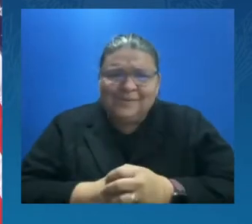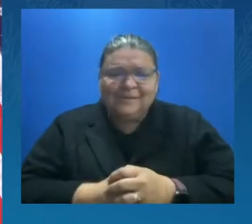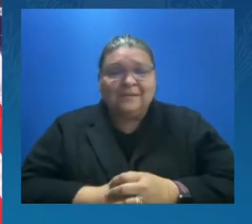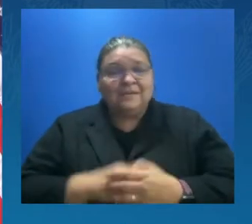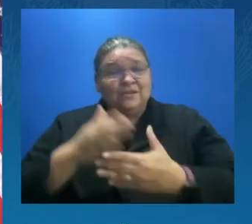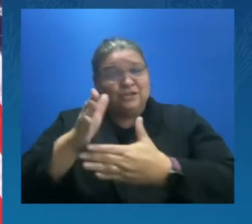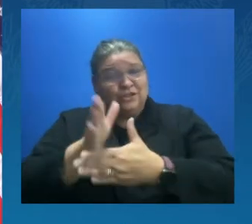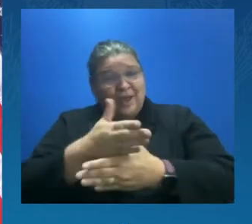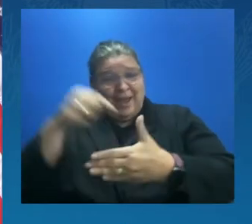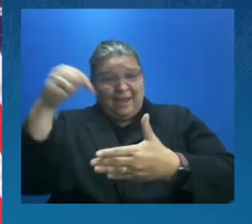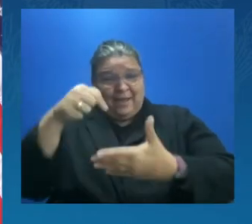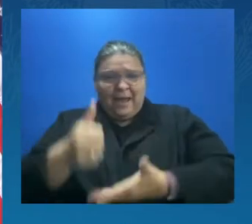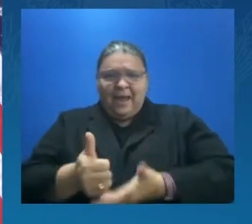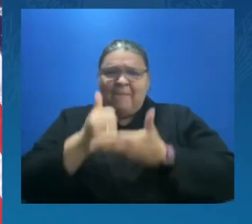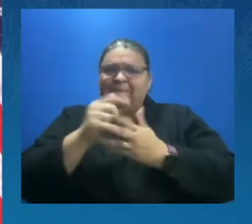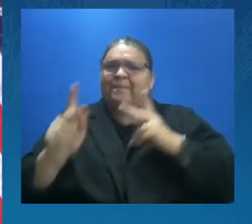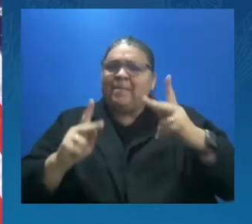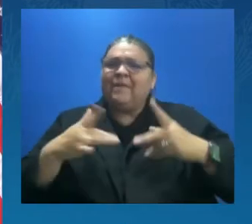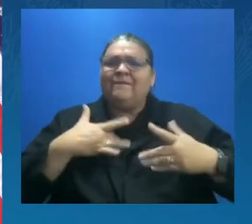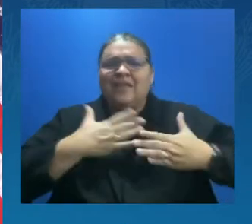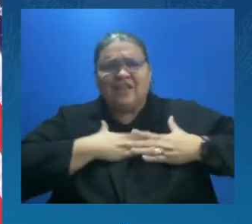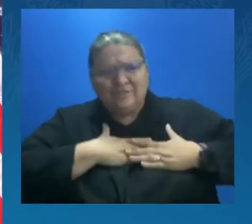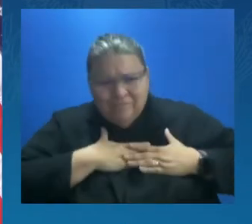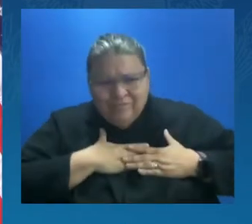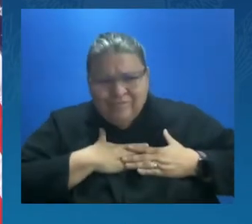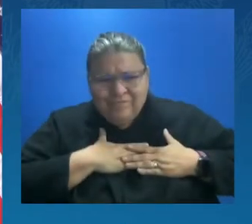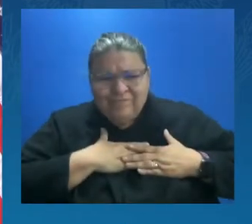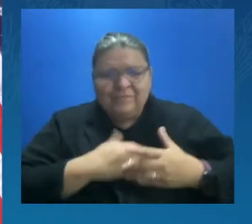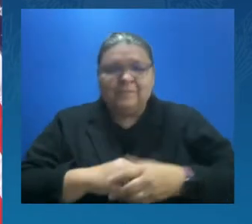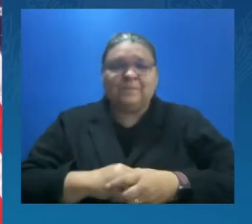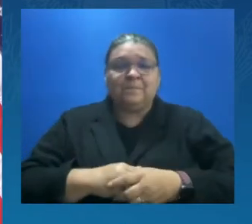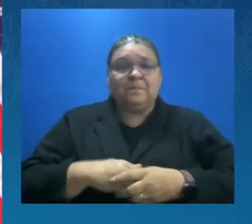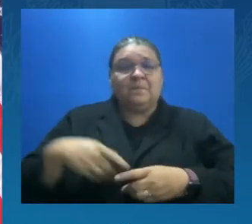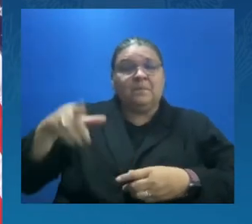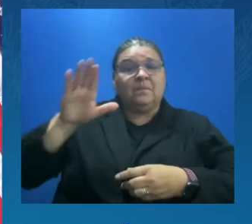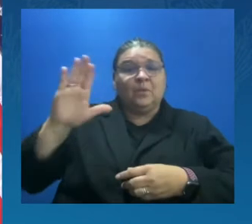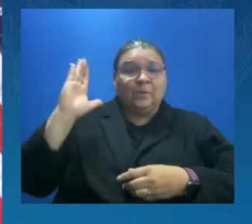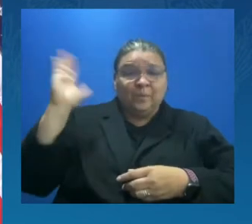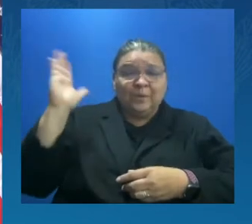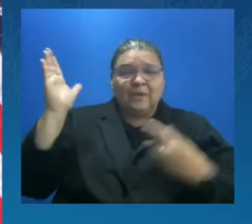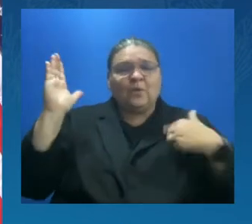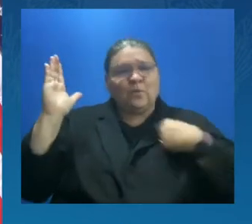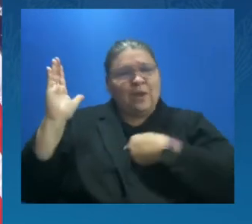caused all of us to feel something about our mutual commitment.